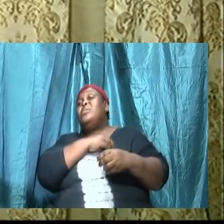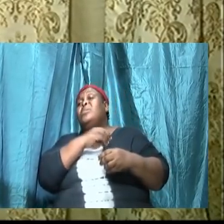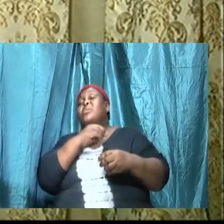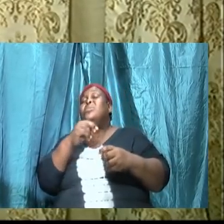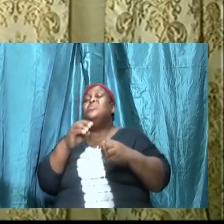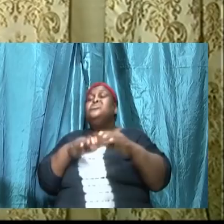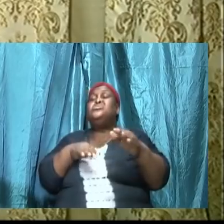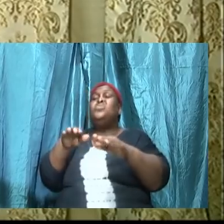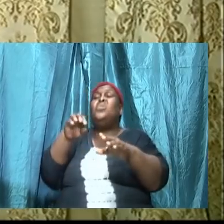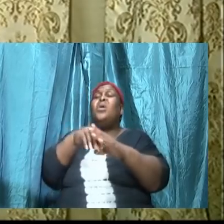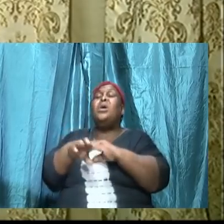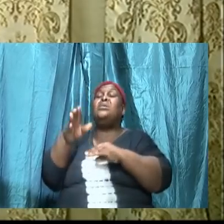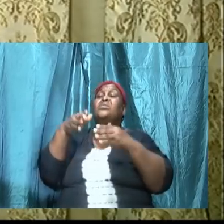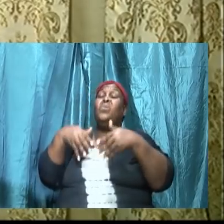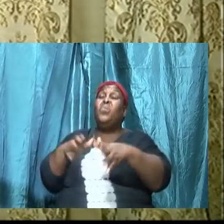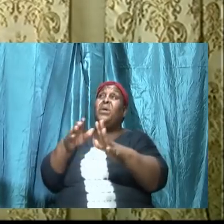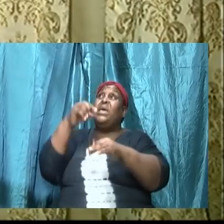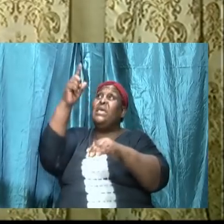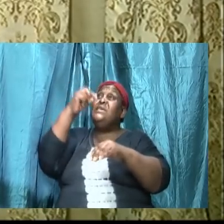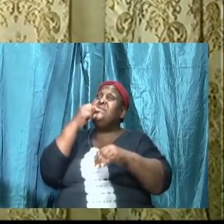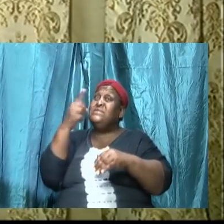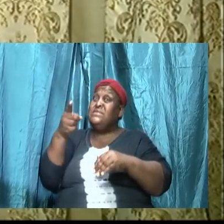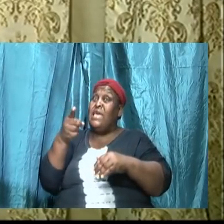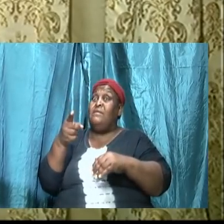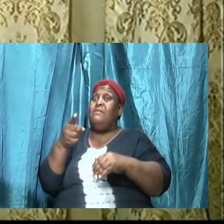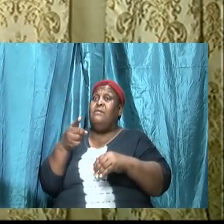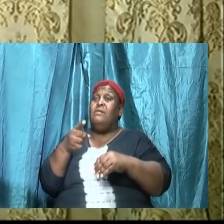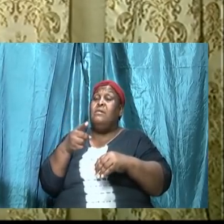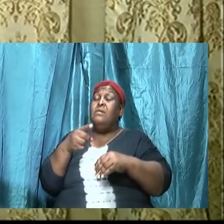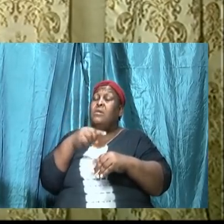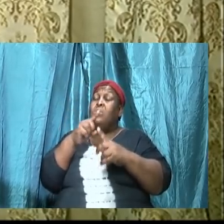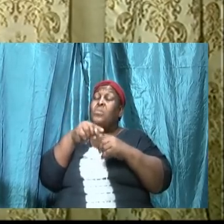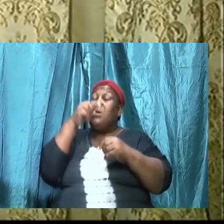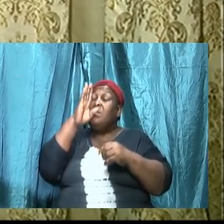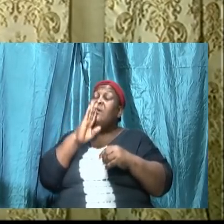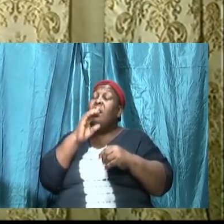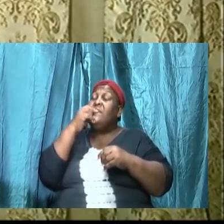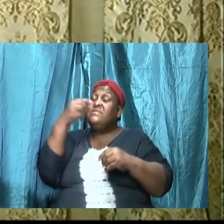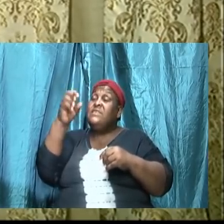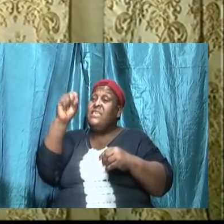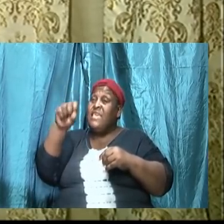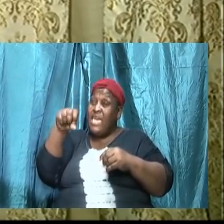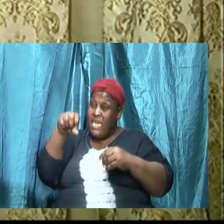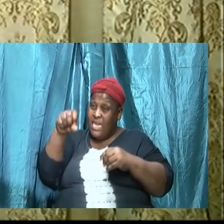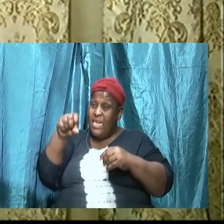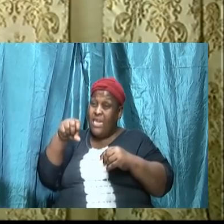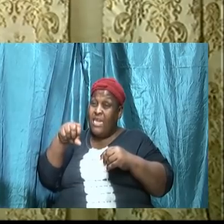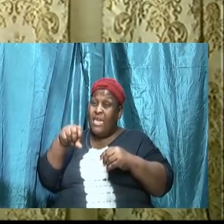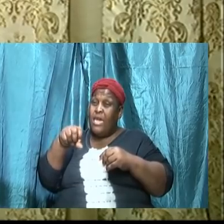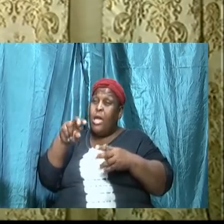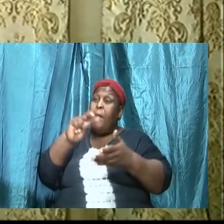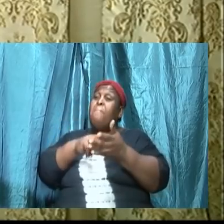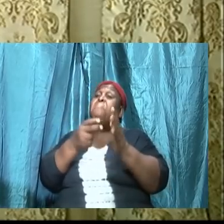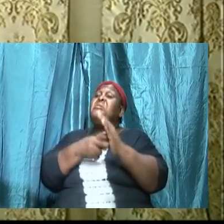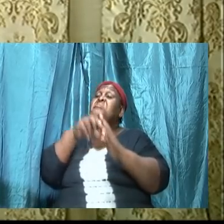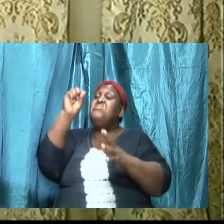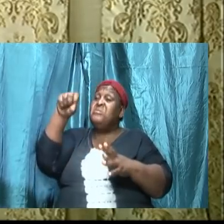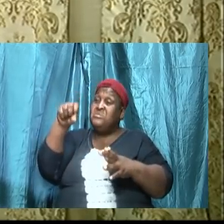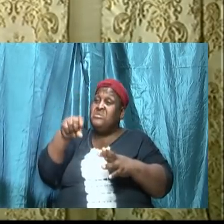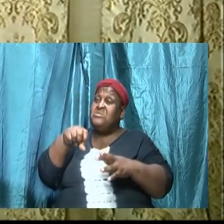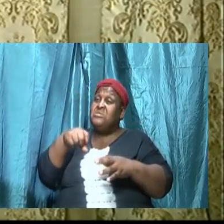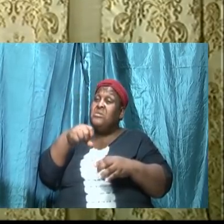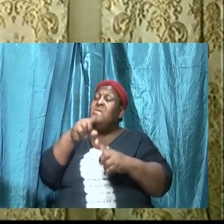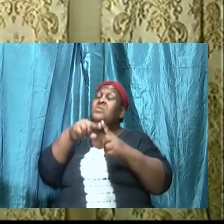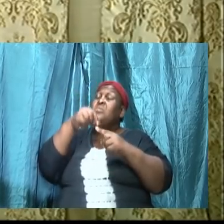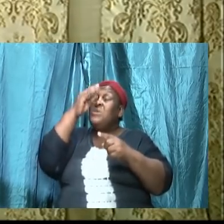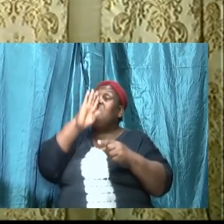way. When God says yay it means yay and when God says nay it means nay.